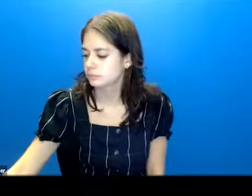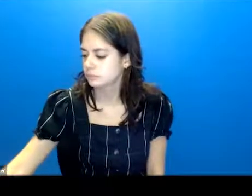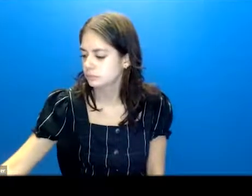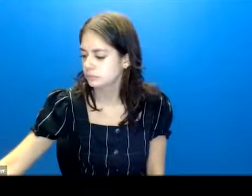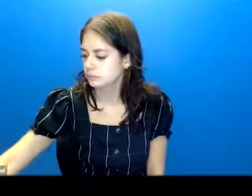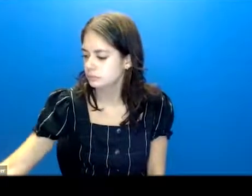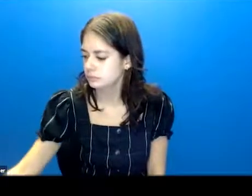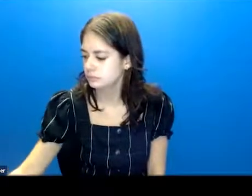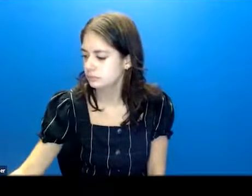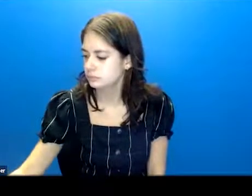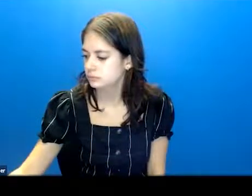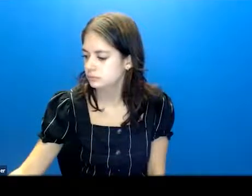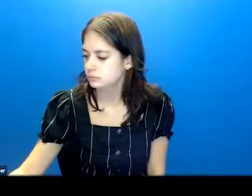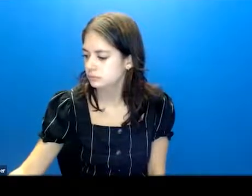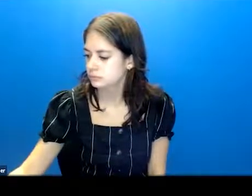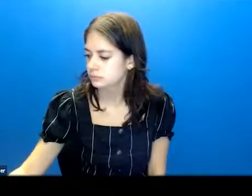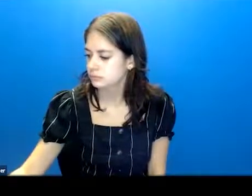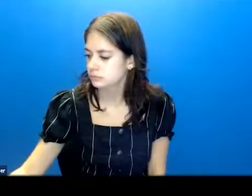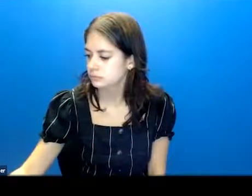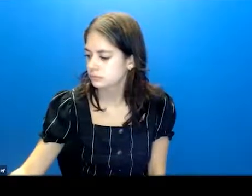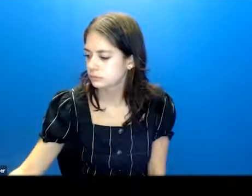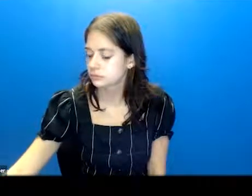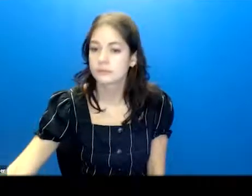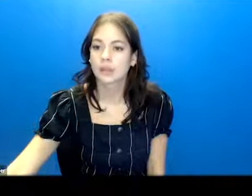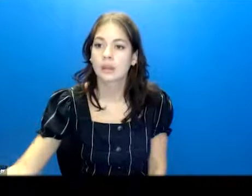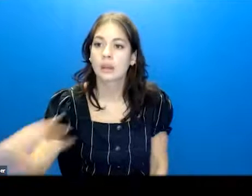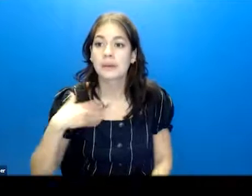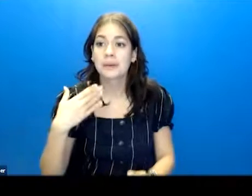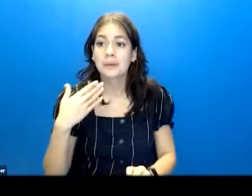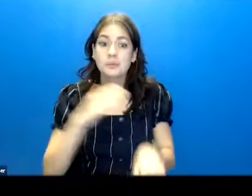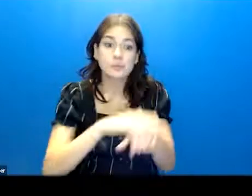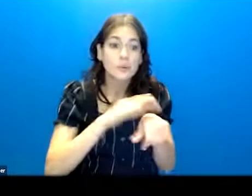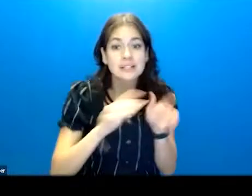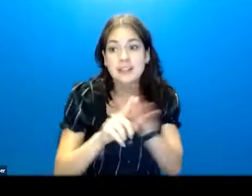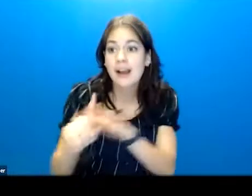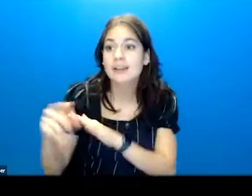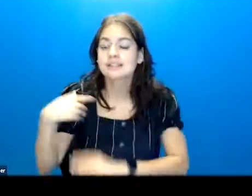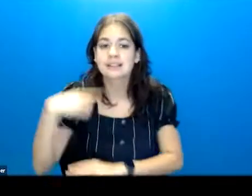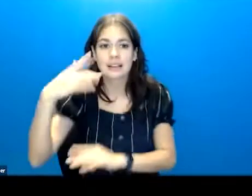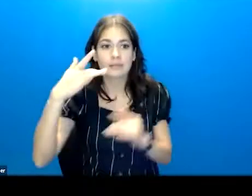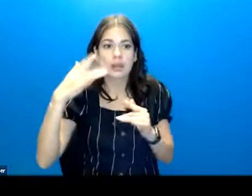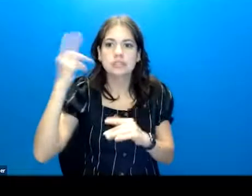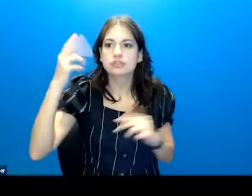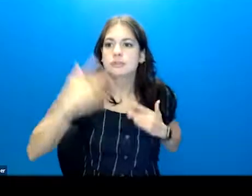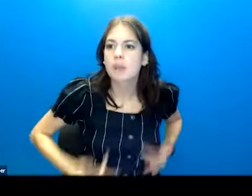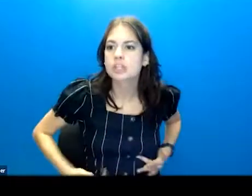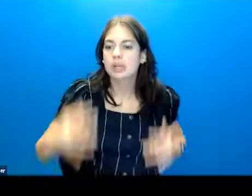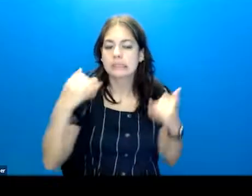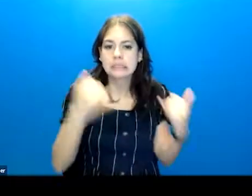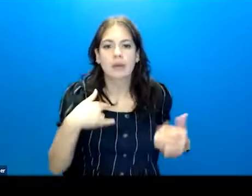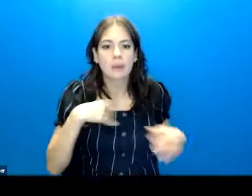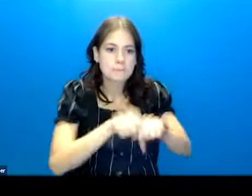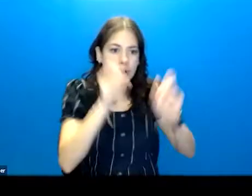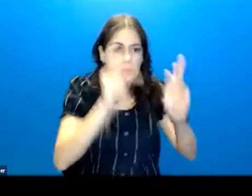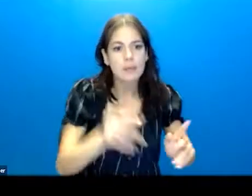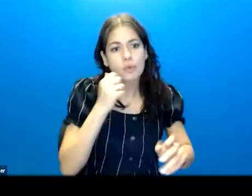So, okay, warning signs. So we're like, now, let's say we've got somebody who's got a history of depression, and now they broke